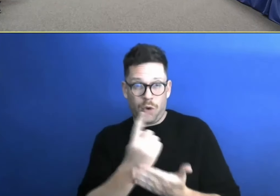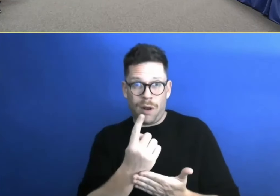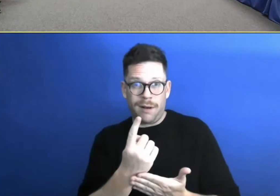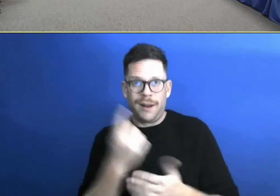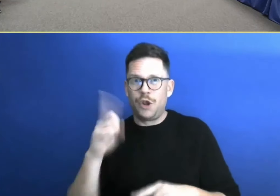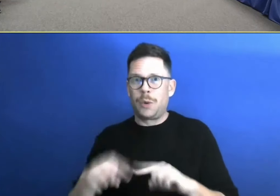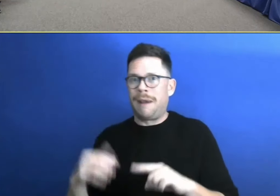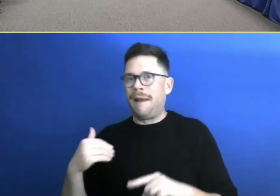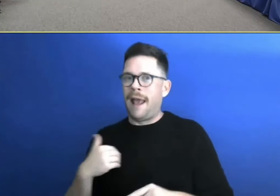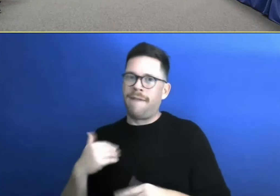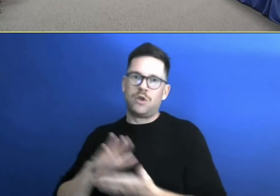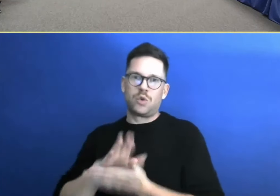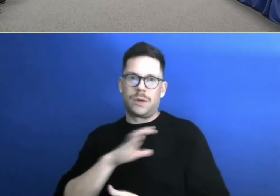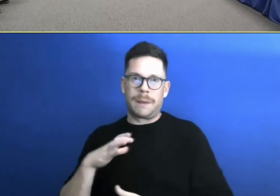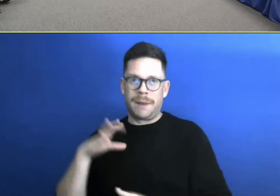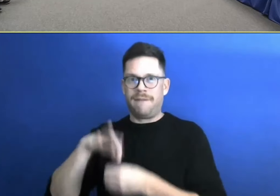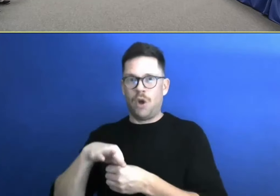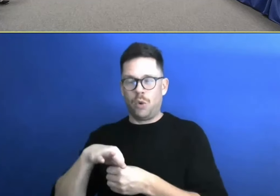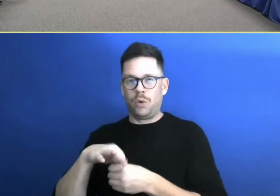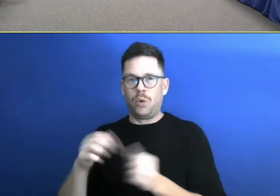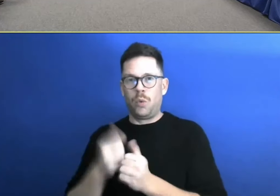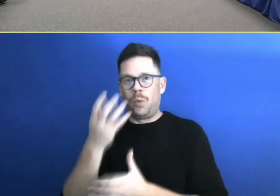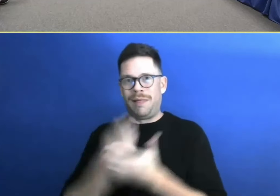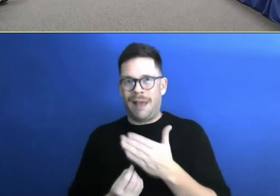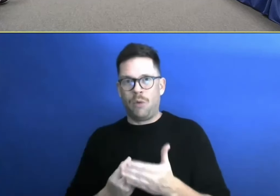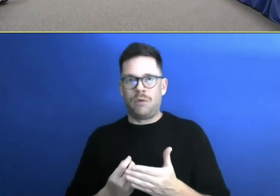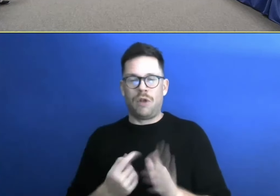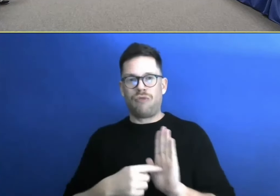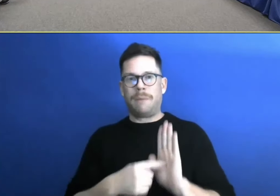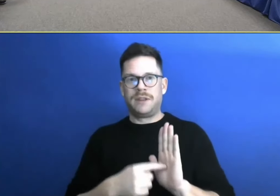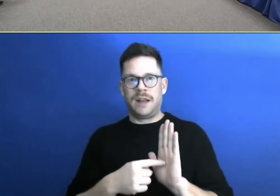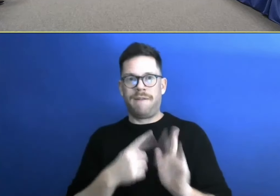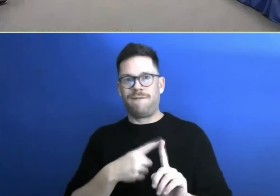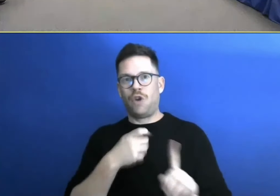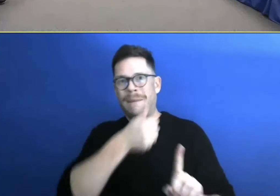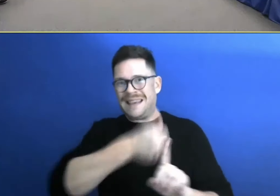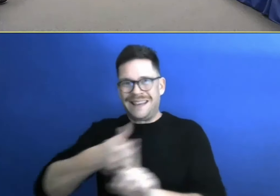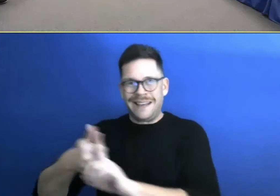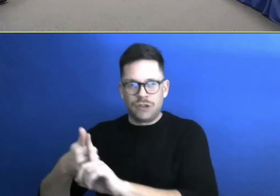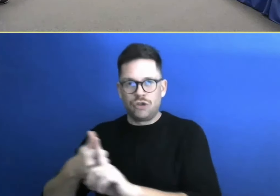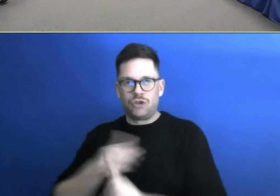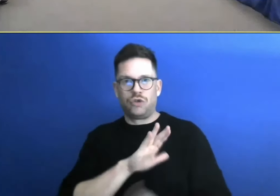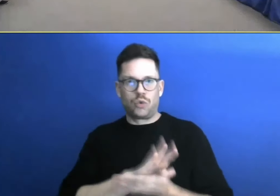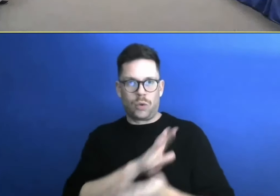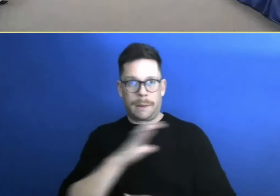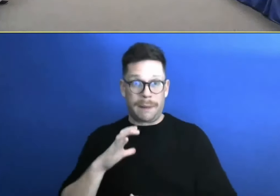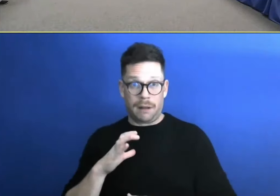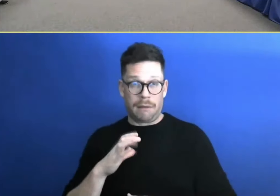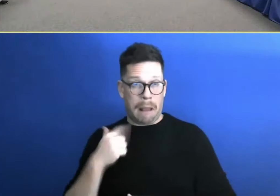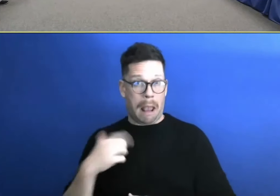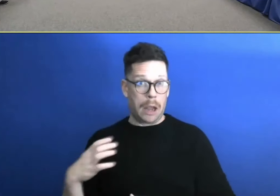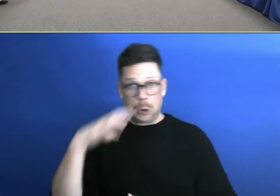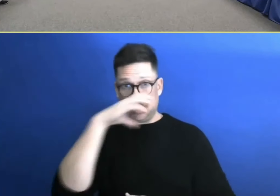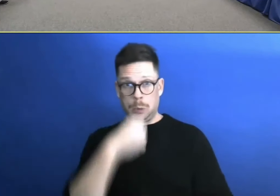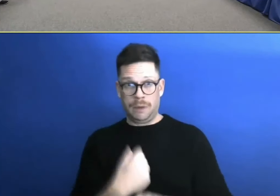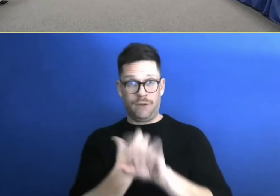messages without a representative from each one of the school committees. So I'm assuming that this is going to be virtual as well. So I don't, um, throw it